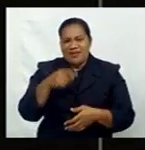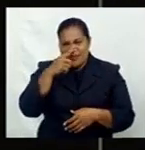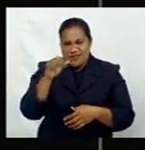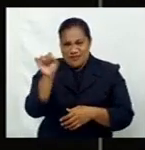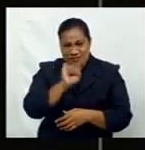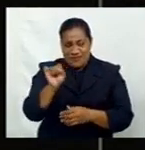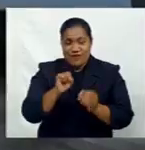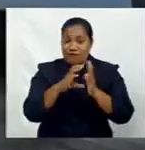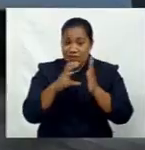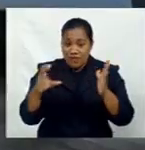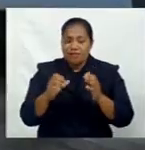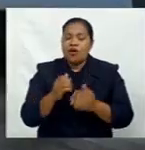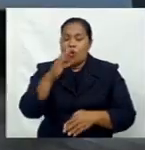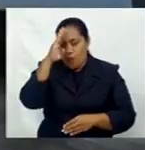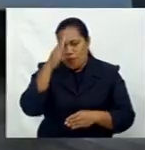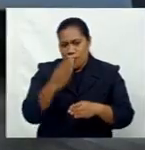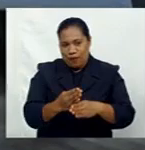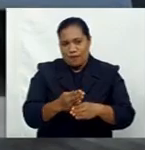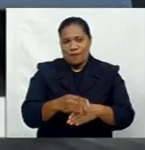Rees reports.